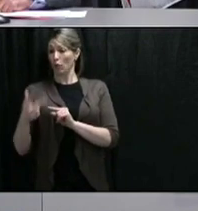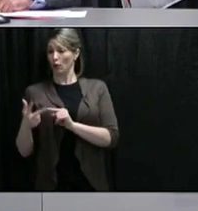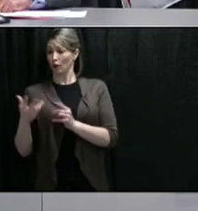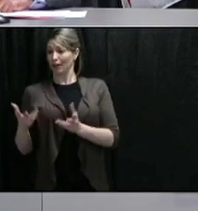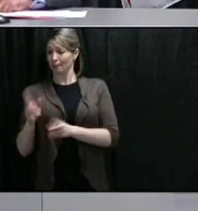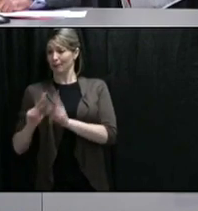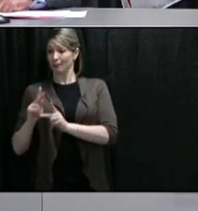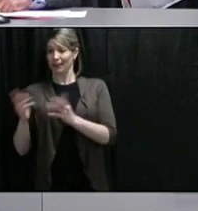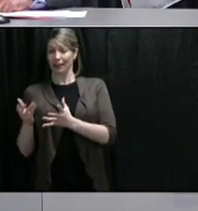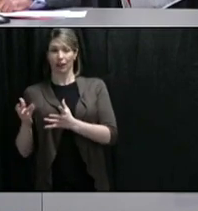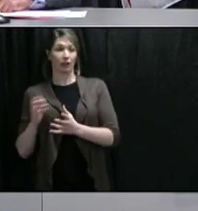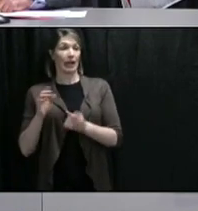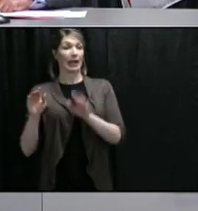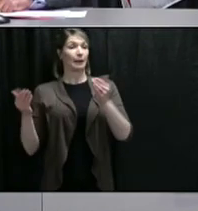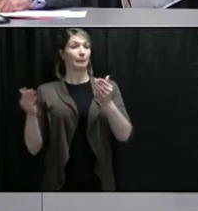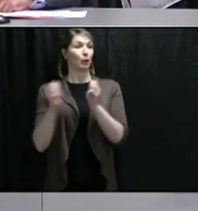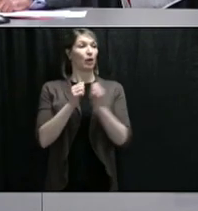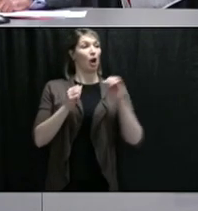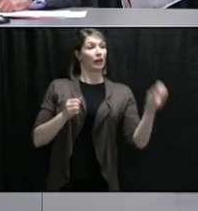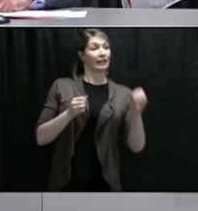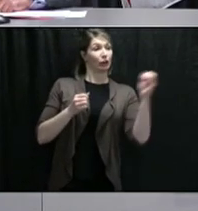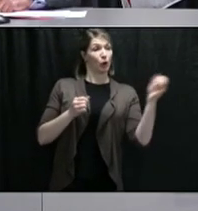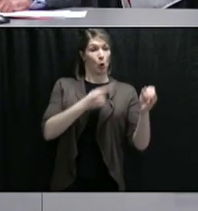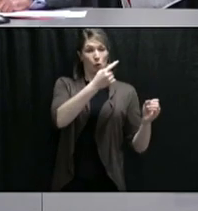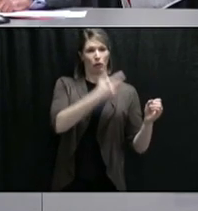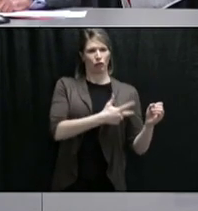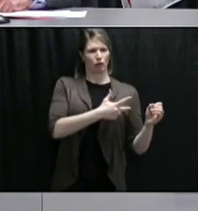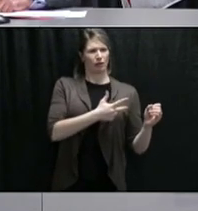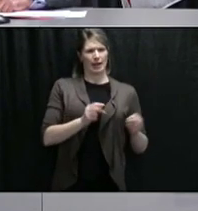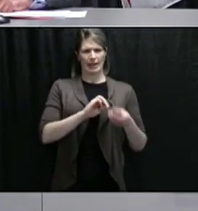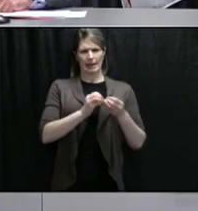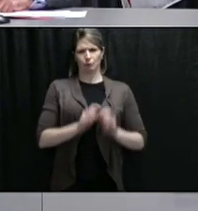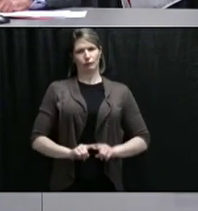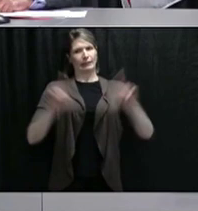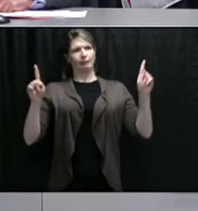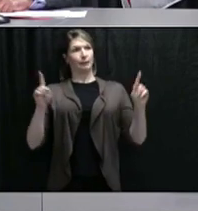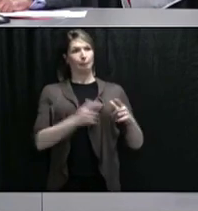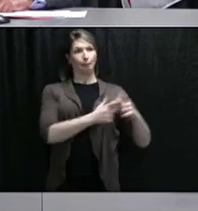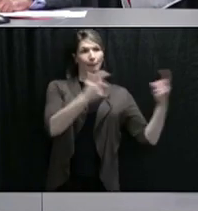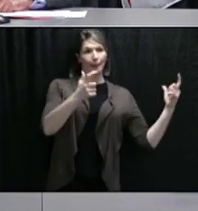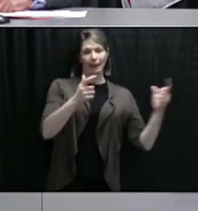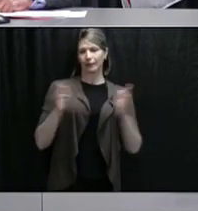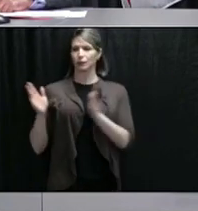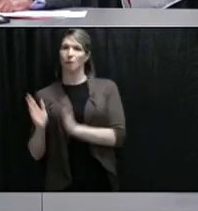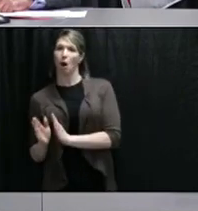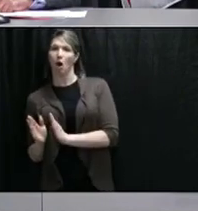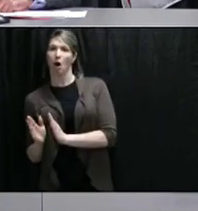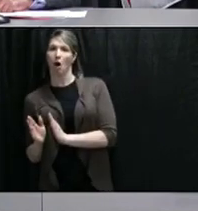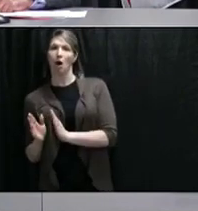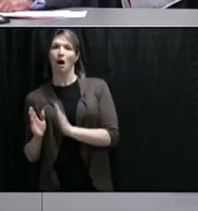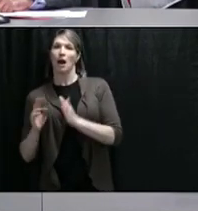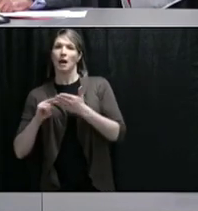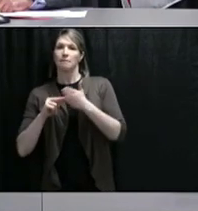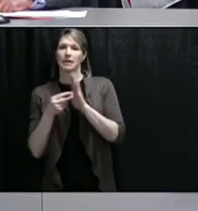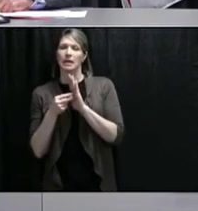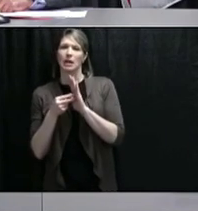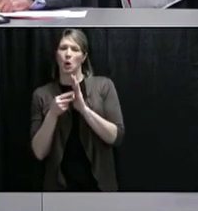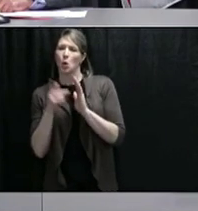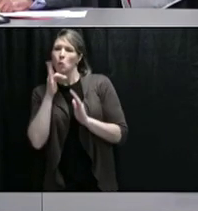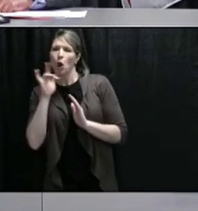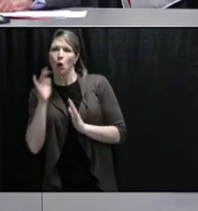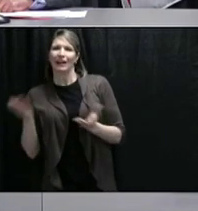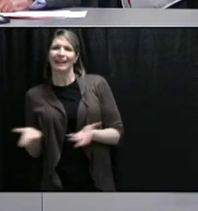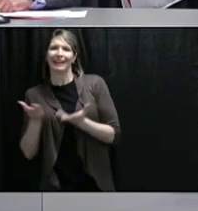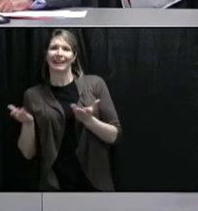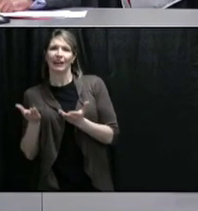ago announced more than 500 new cases. But what will it look like from our perspective? It will look different. Beyond